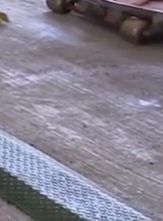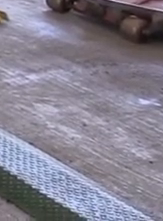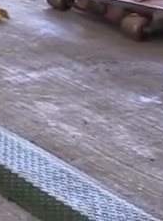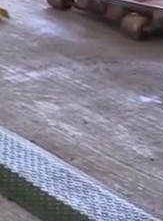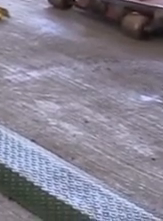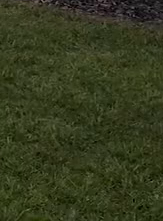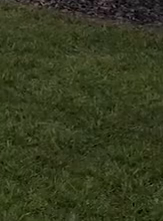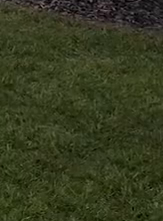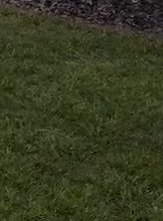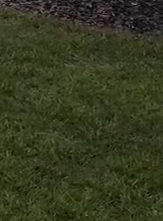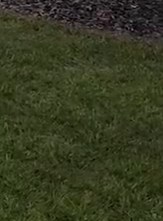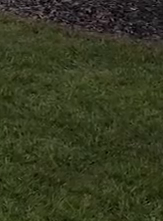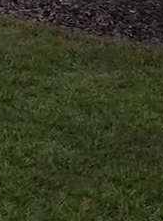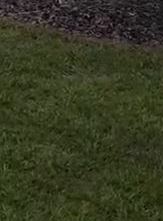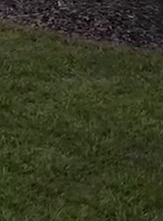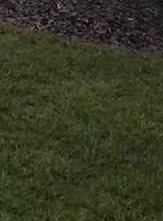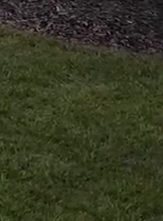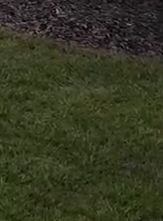Coast.